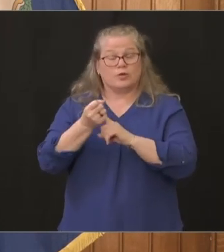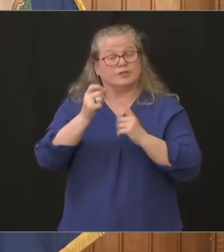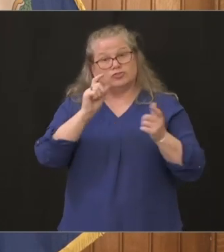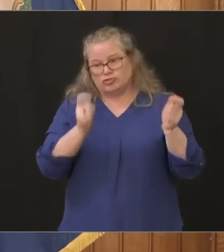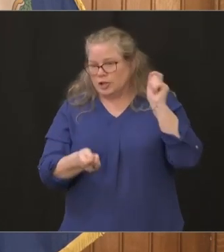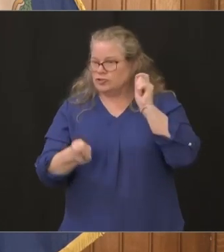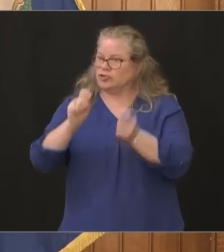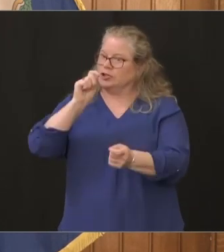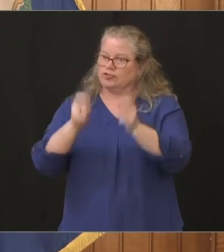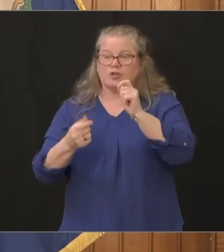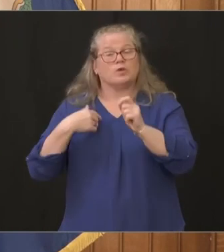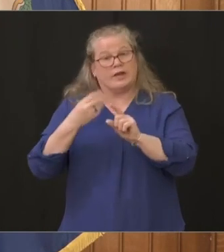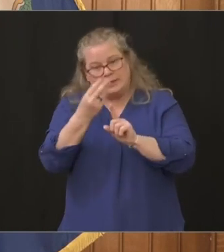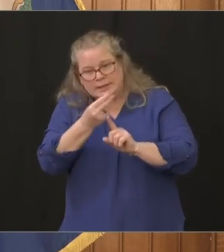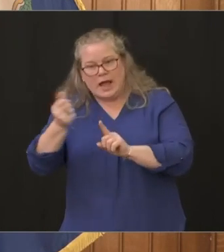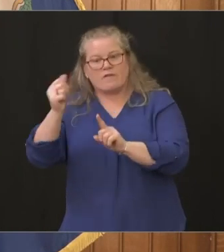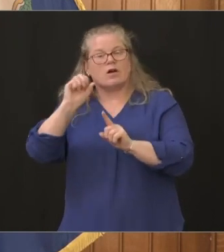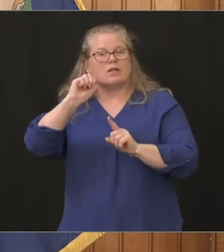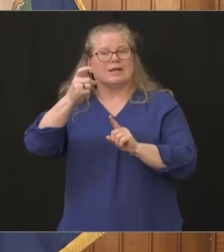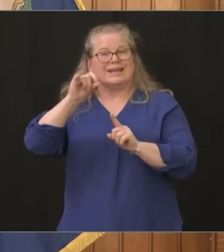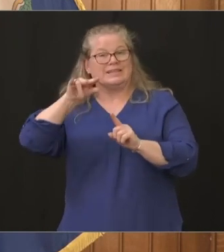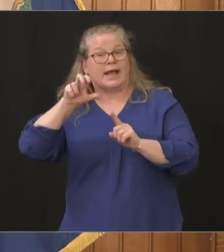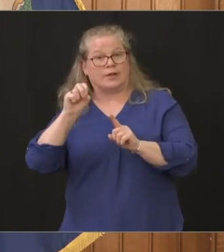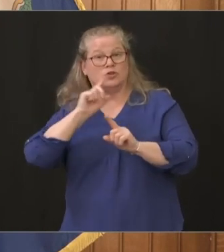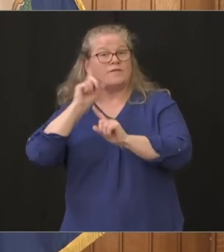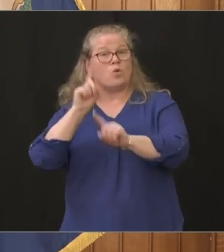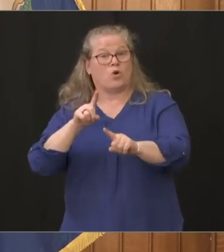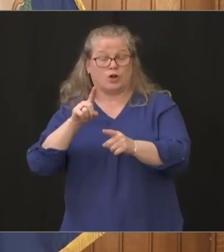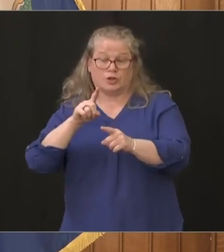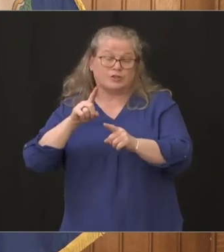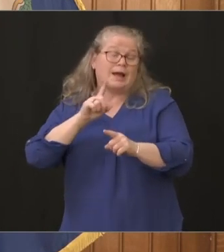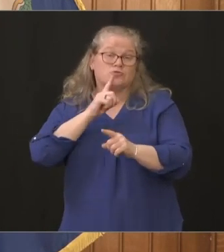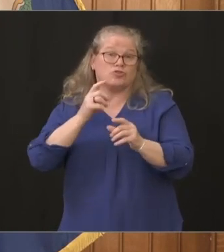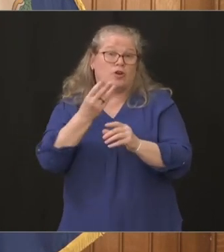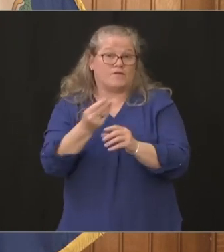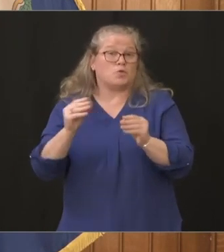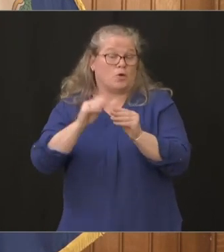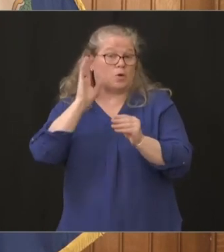of executive orders and i'm sure we're going to have a few more thank you very much everybody